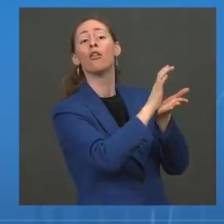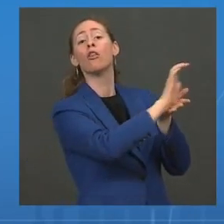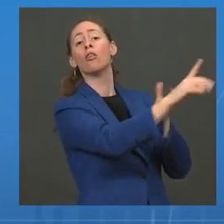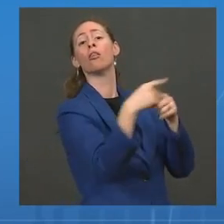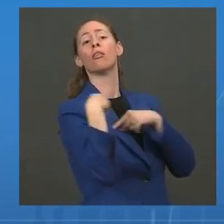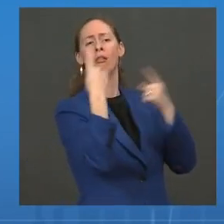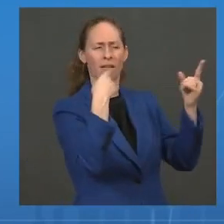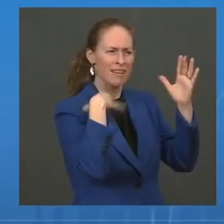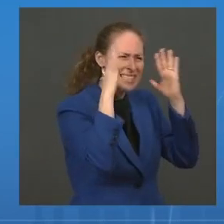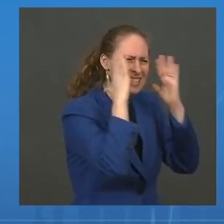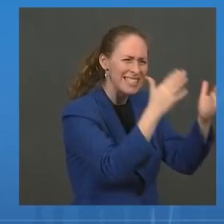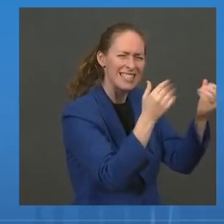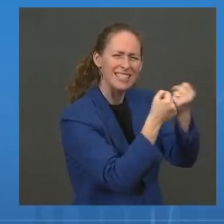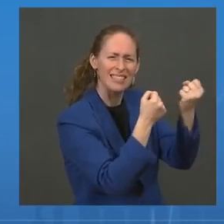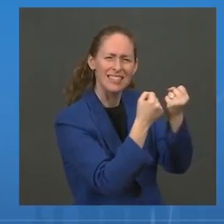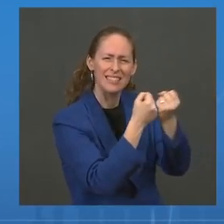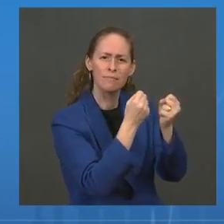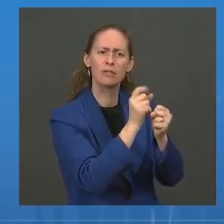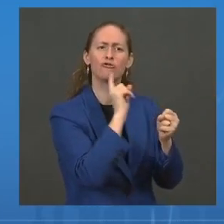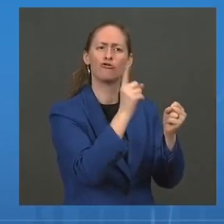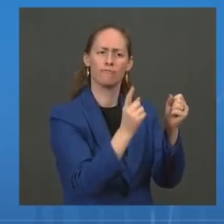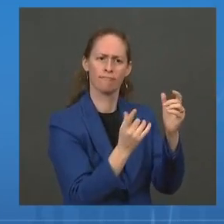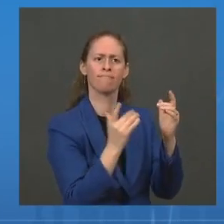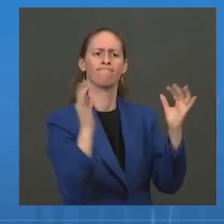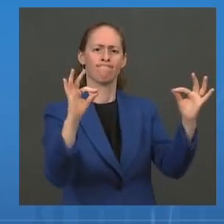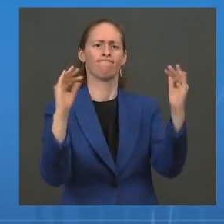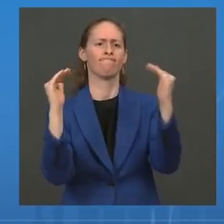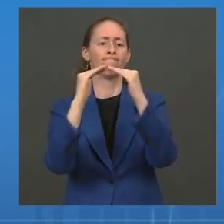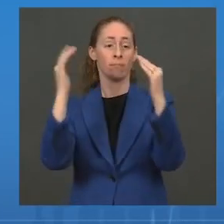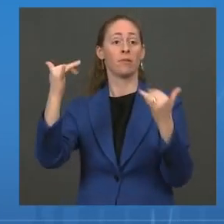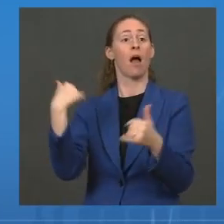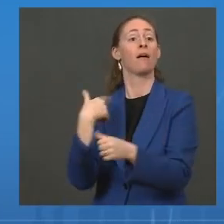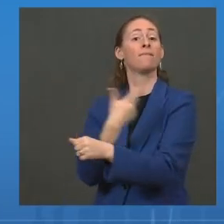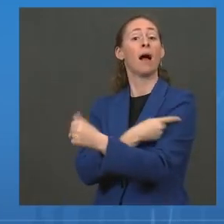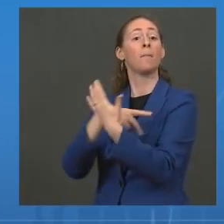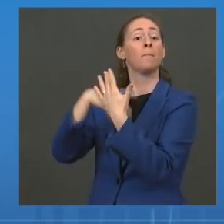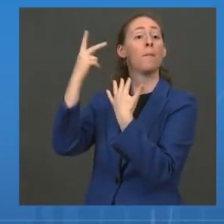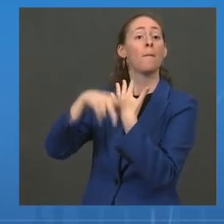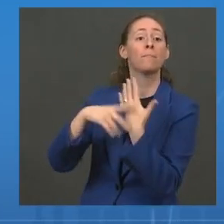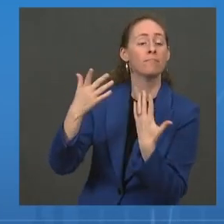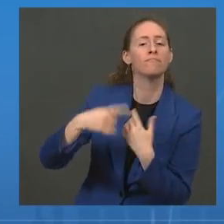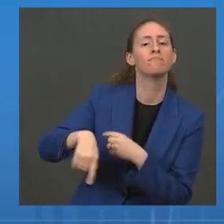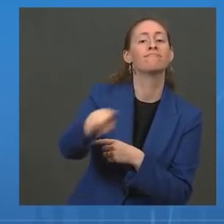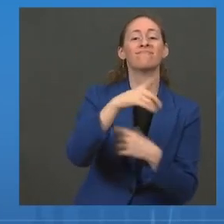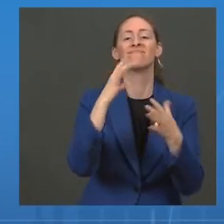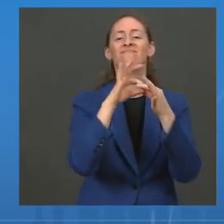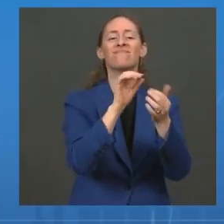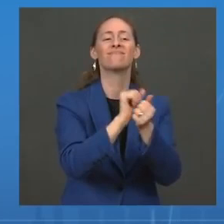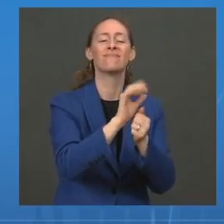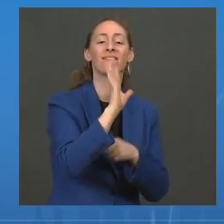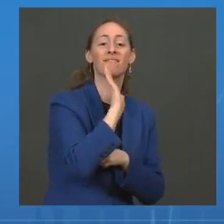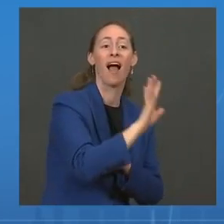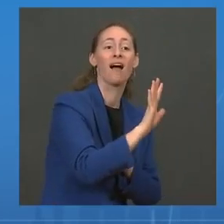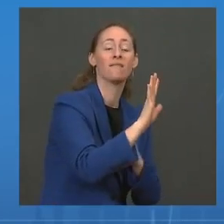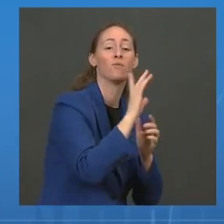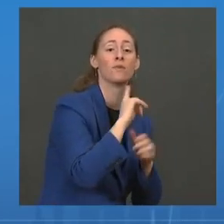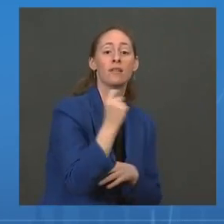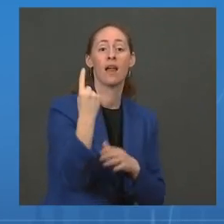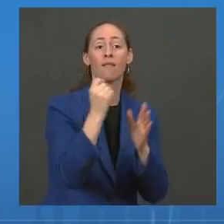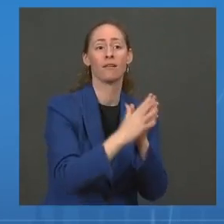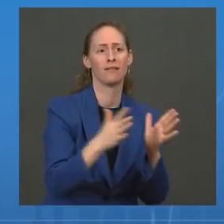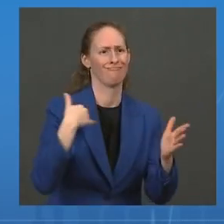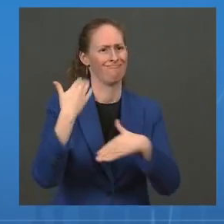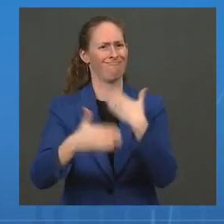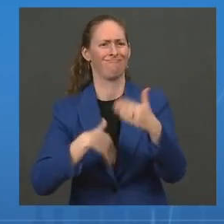On vaccinations, our program for kids ages 5 through 11 is hitting full strength this week, with 20